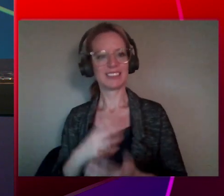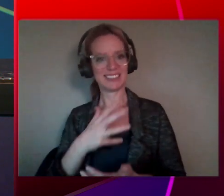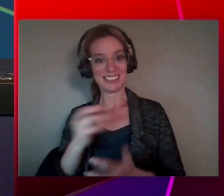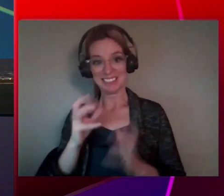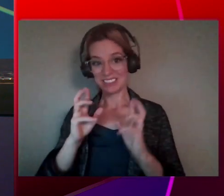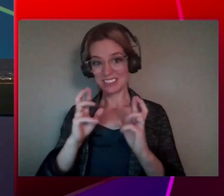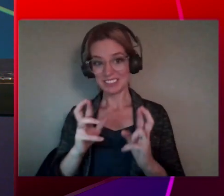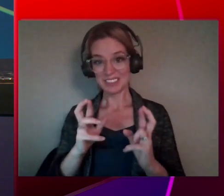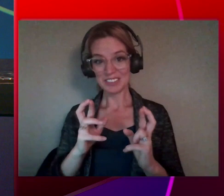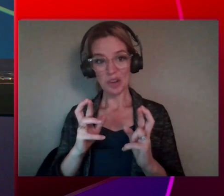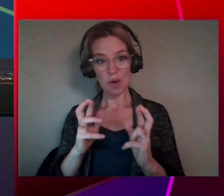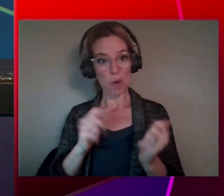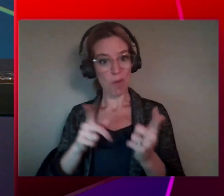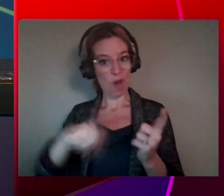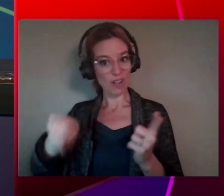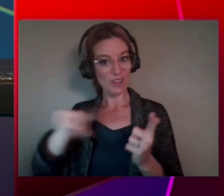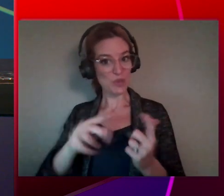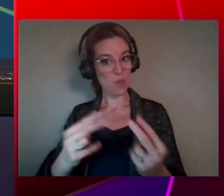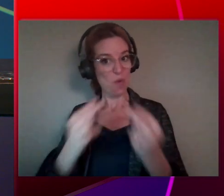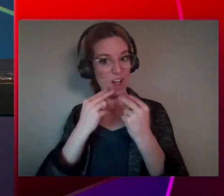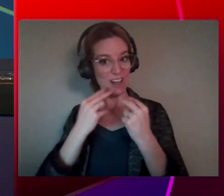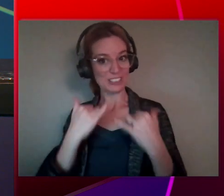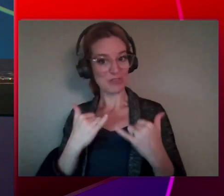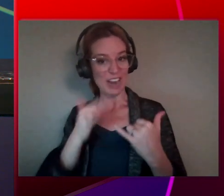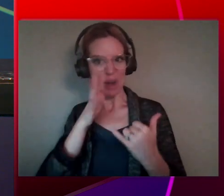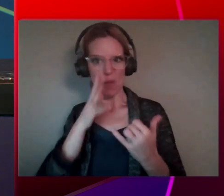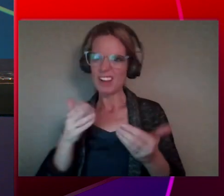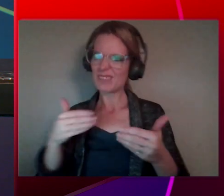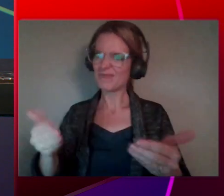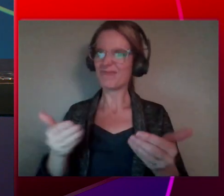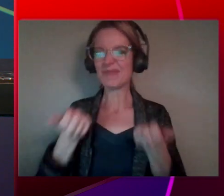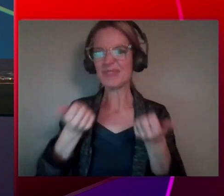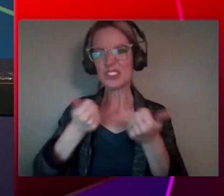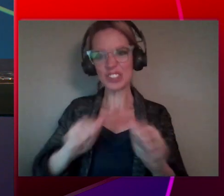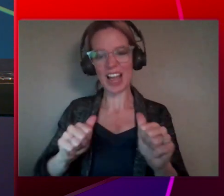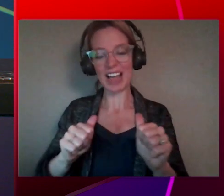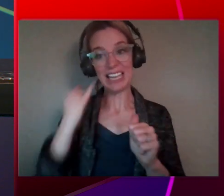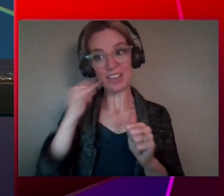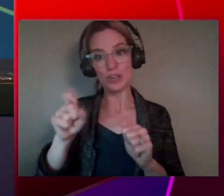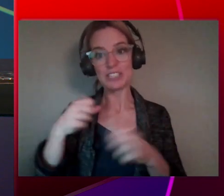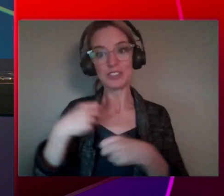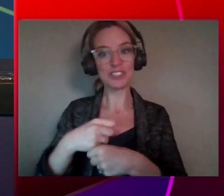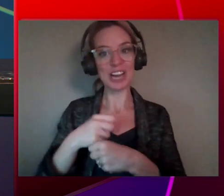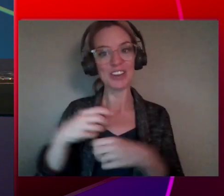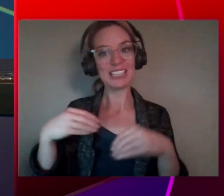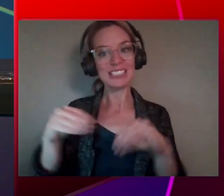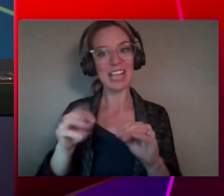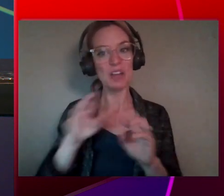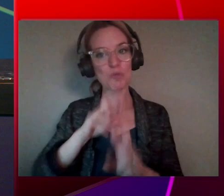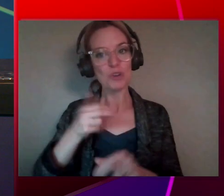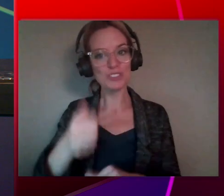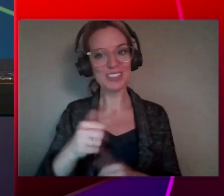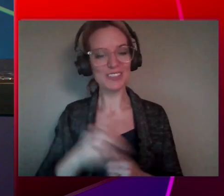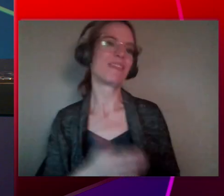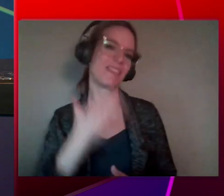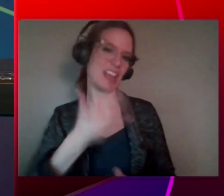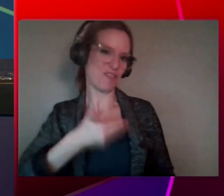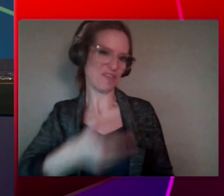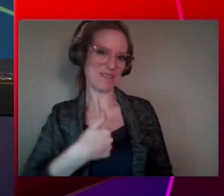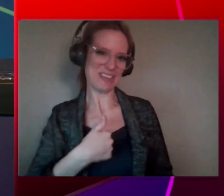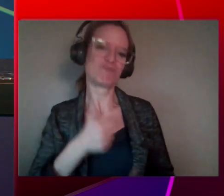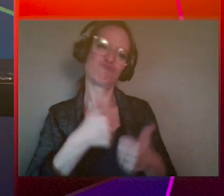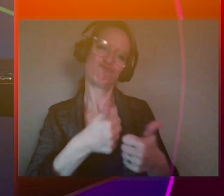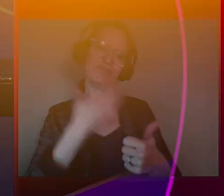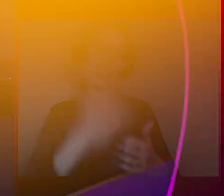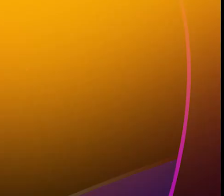watching goes out and tries this out if they need to generate sales reports themselves. Yep. Thank you for having me. I appreciate it. Yeah. you. Thank you. Yeah.